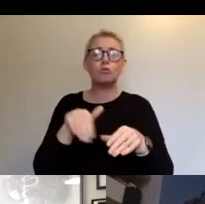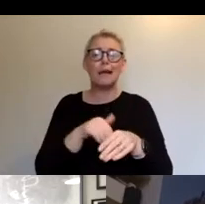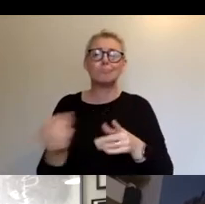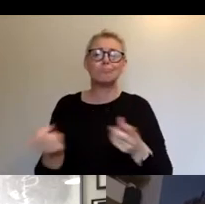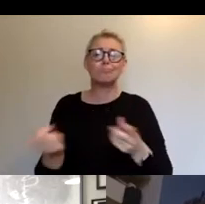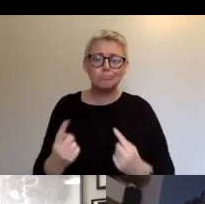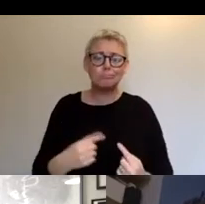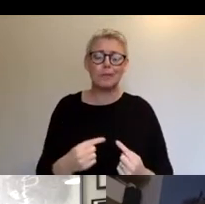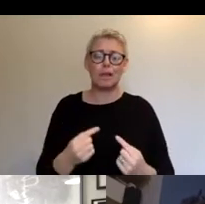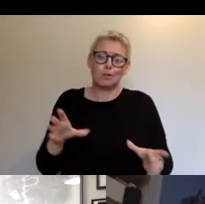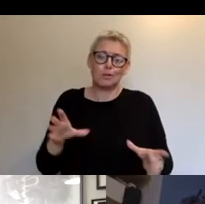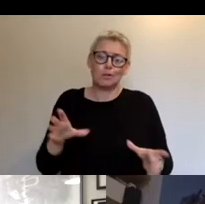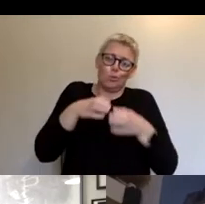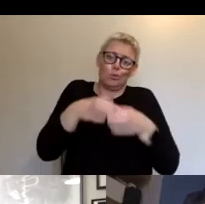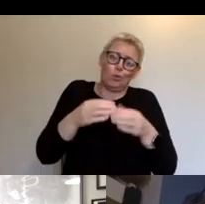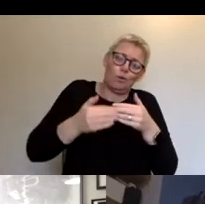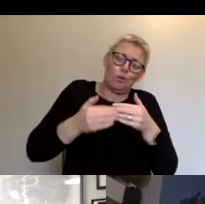bones of getting this event up and running.